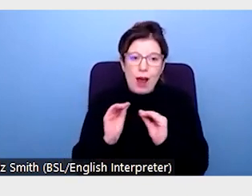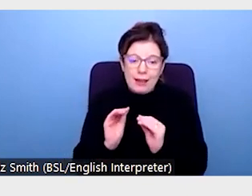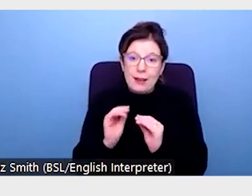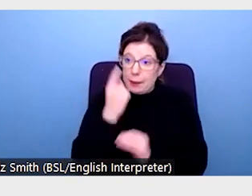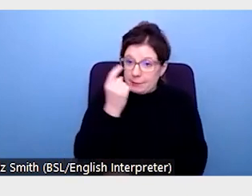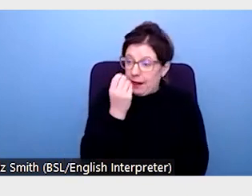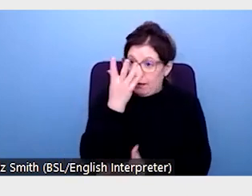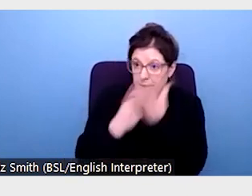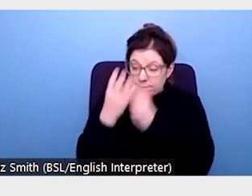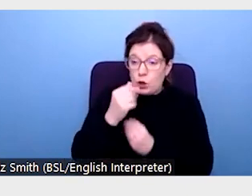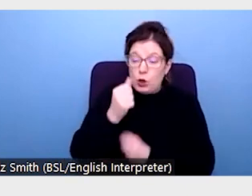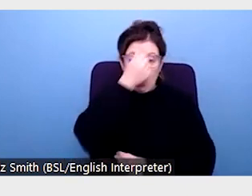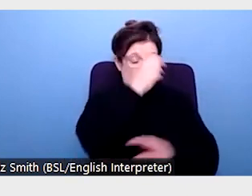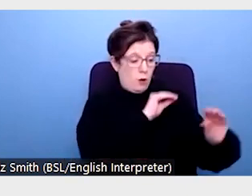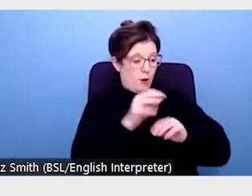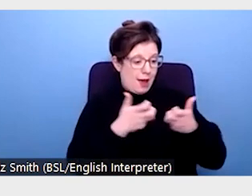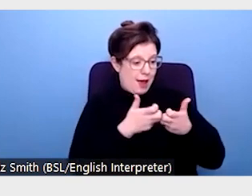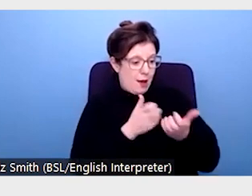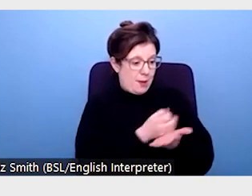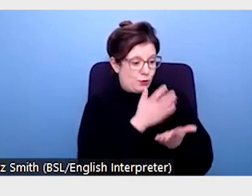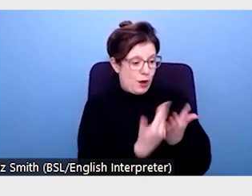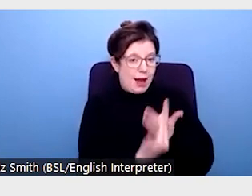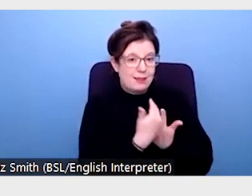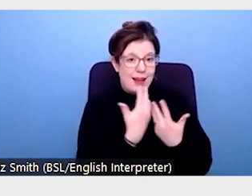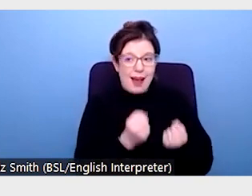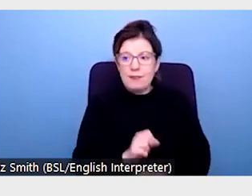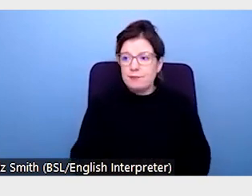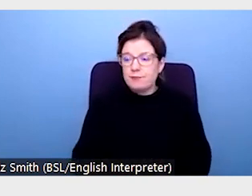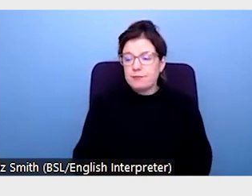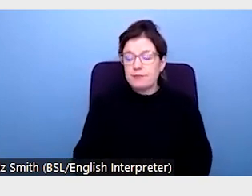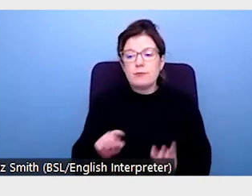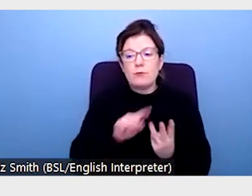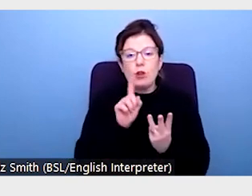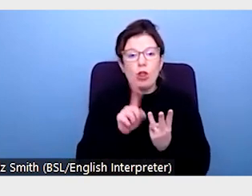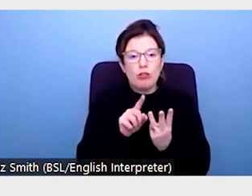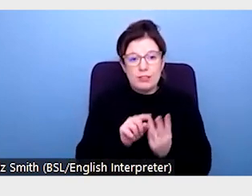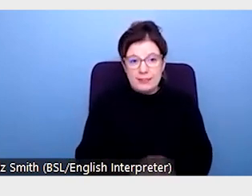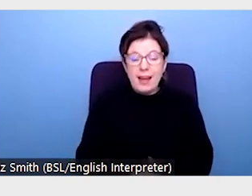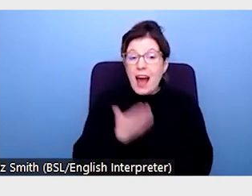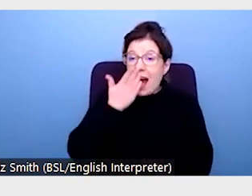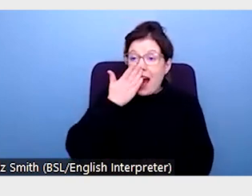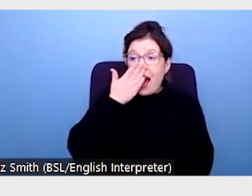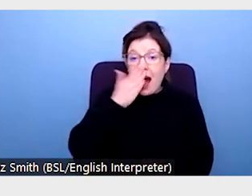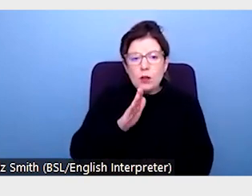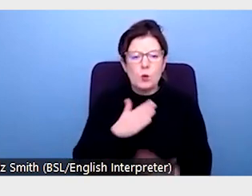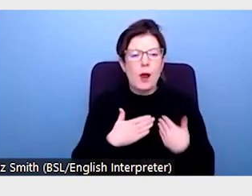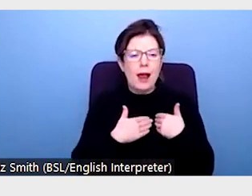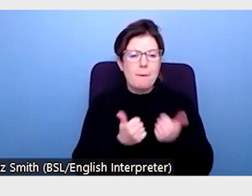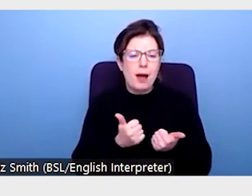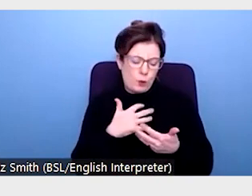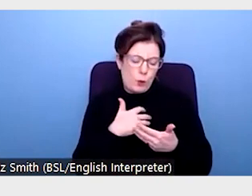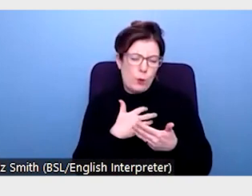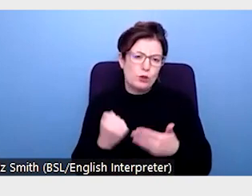accessibility in practice. Lesson three, build on compassionate attitudes. Many